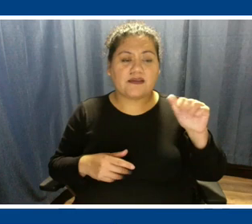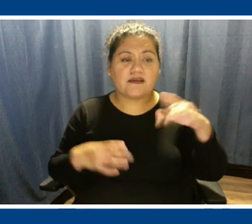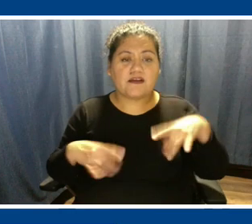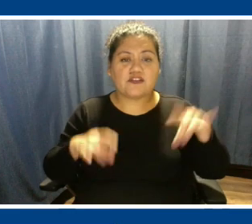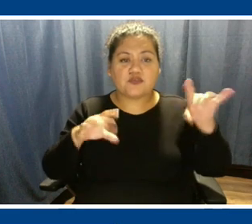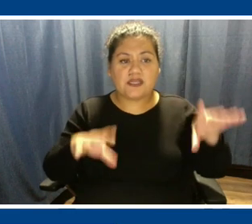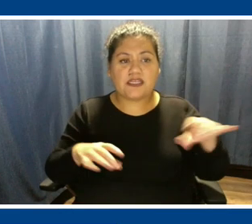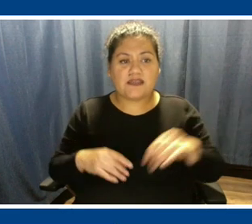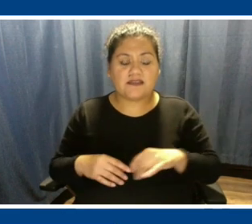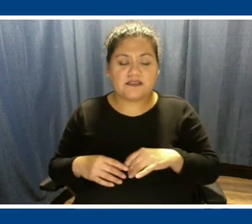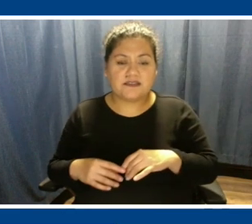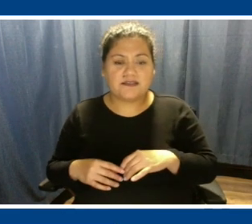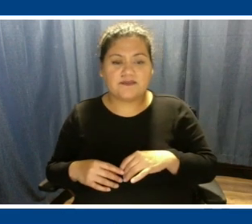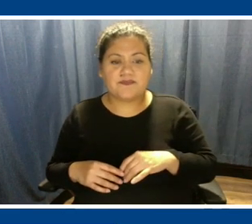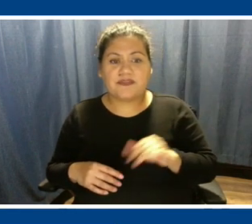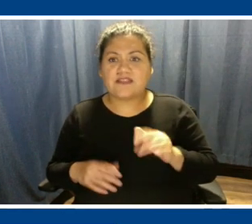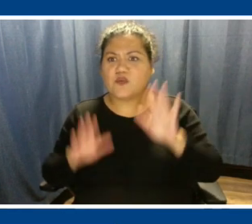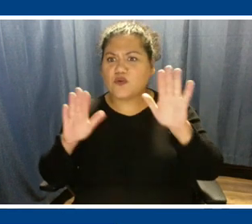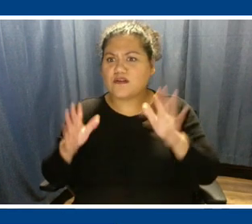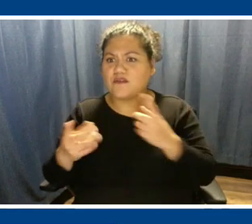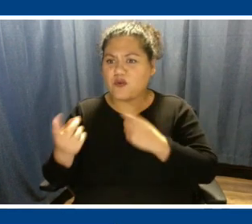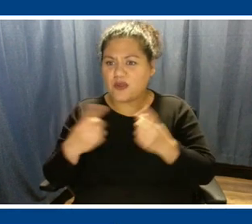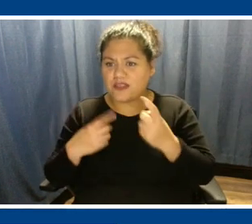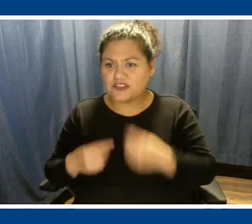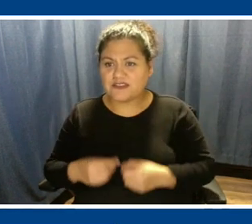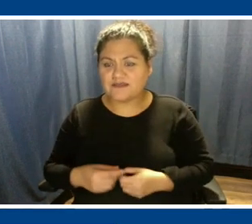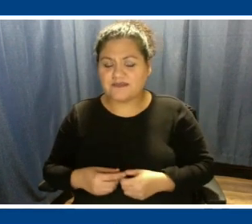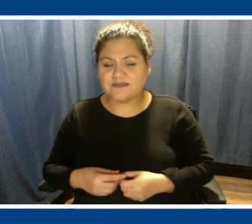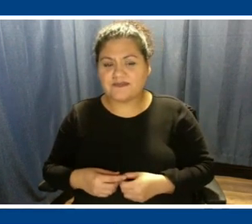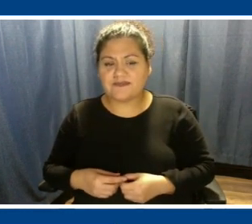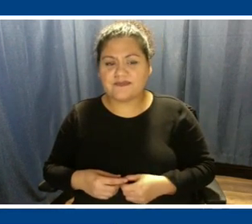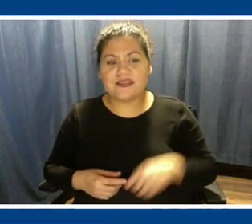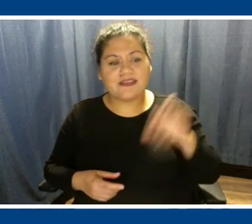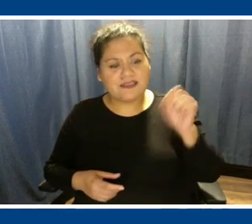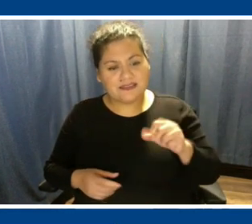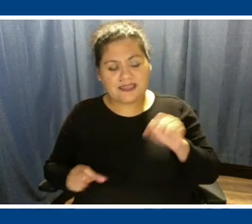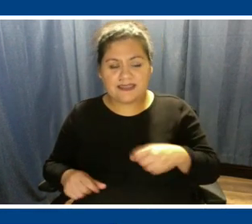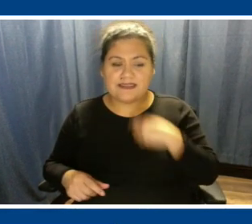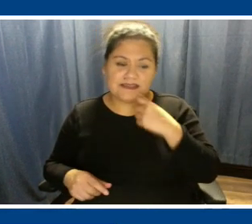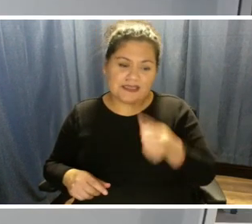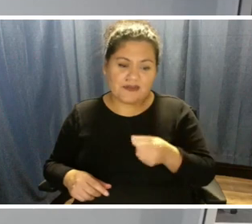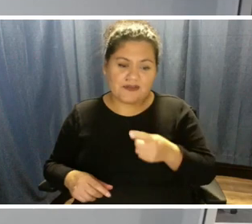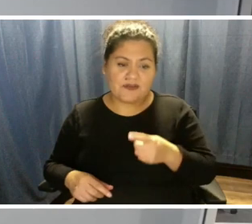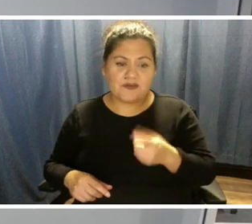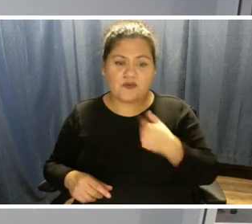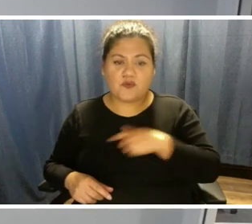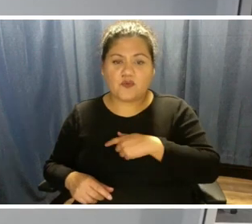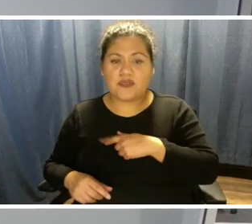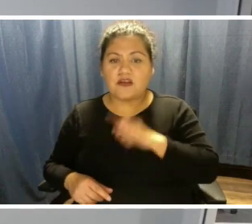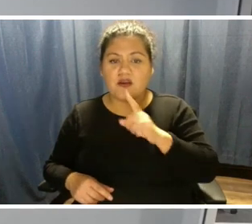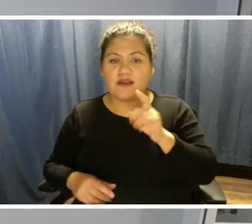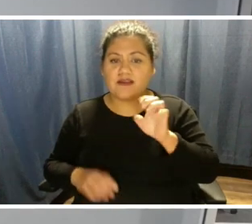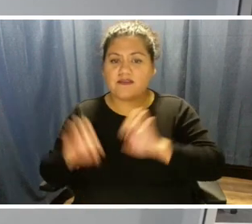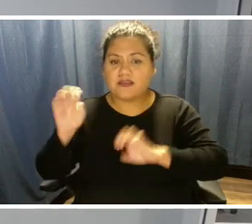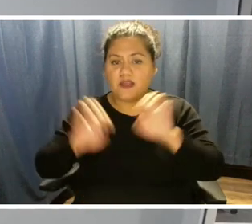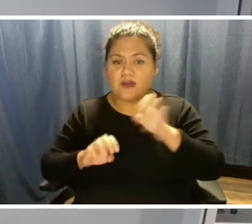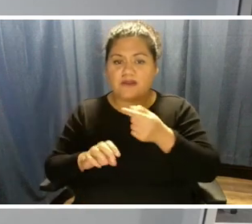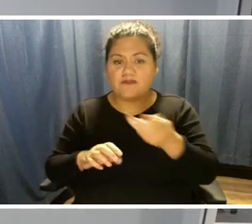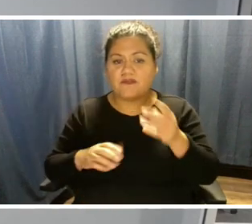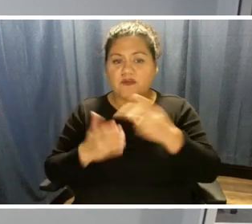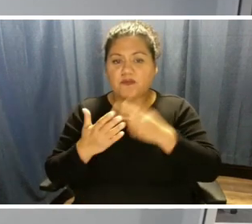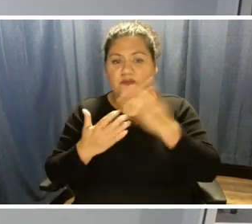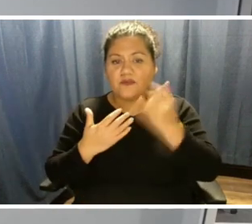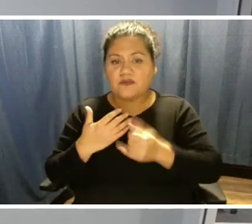So that is a great question. And yes, sir, I can tell you that we are evaluating a couple of projects now for large